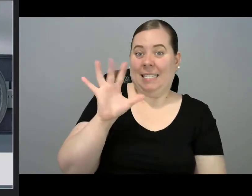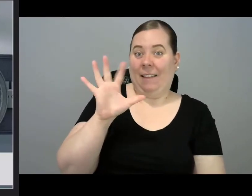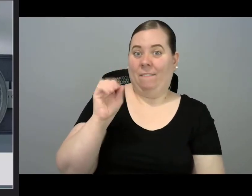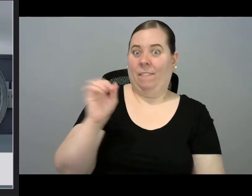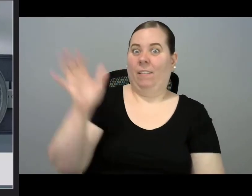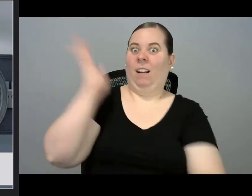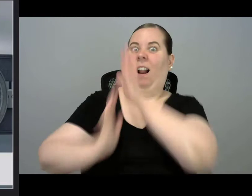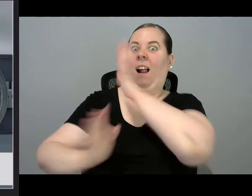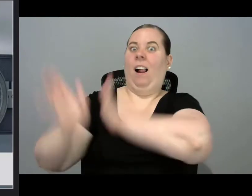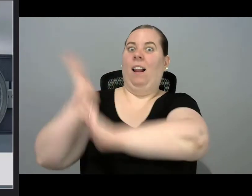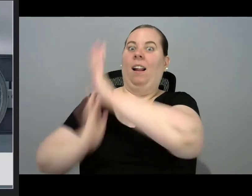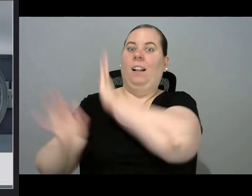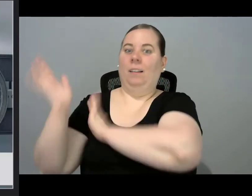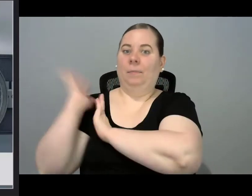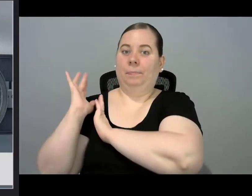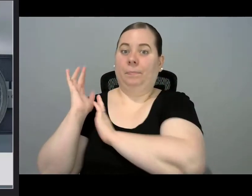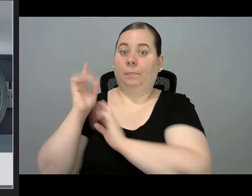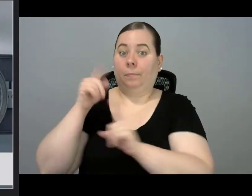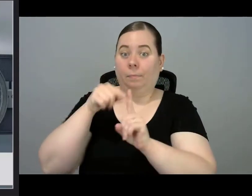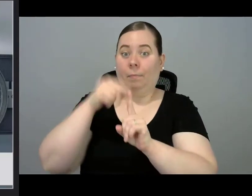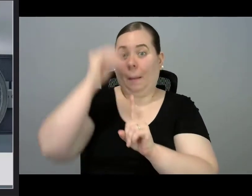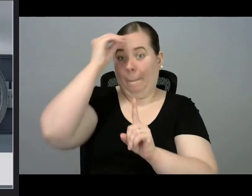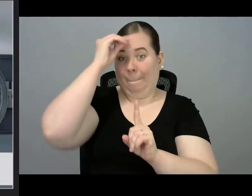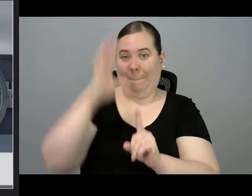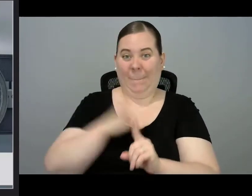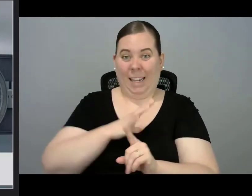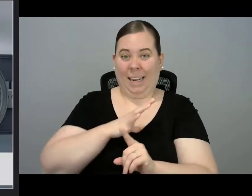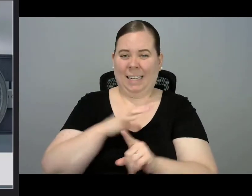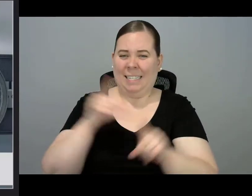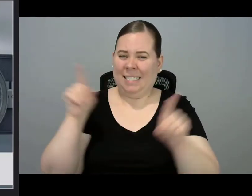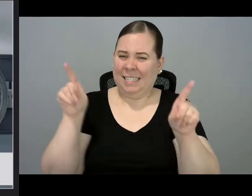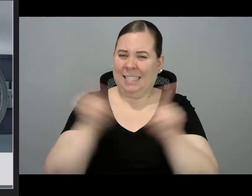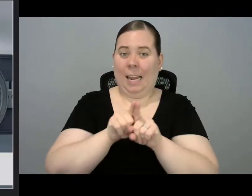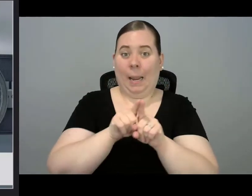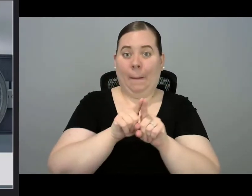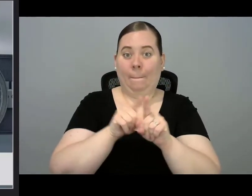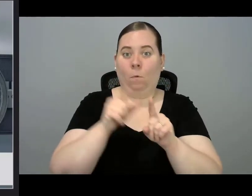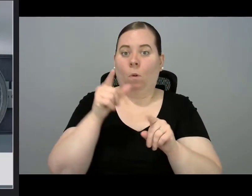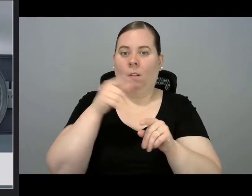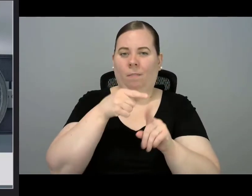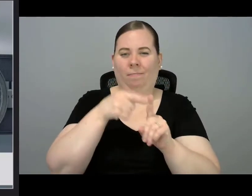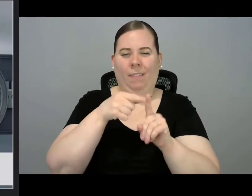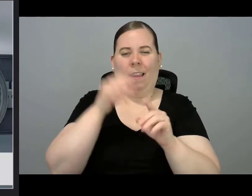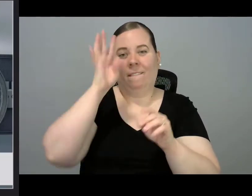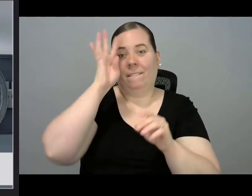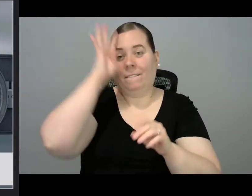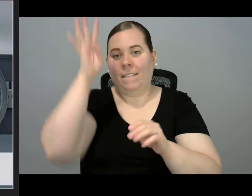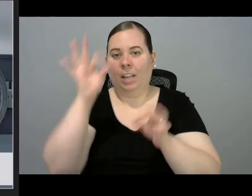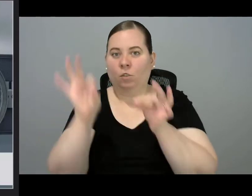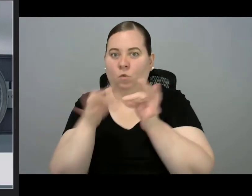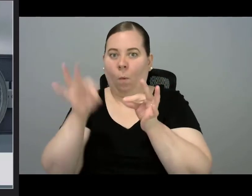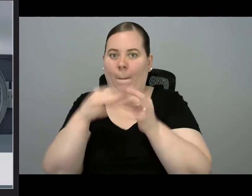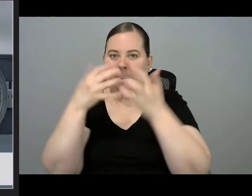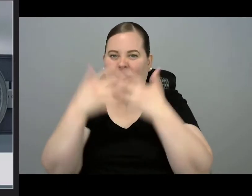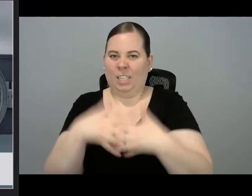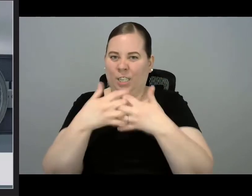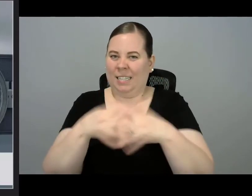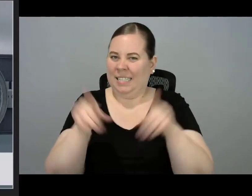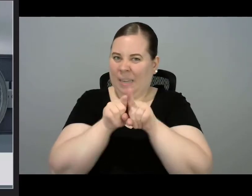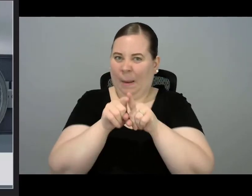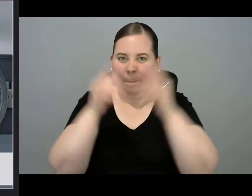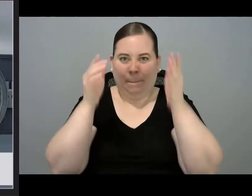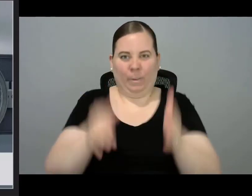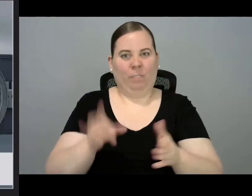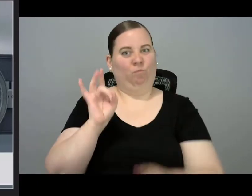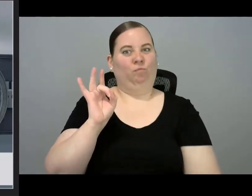Also, the inventor of the sewing machine. This clothes fastener was later refined and turned into today's modern